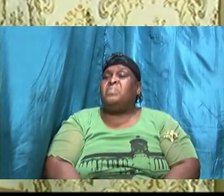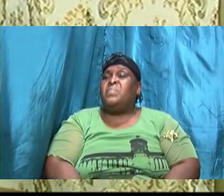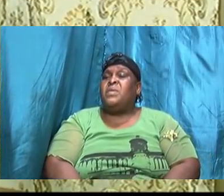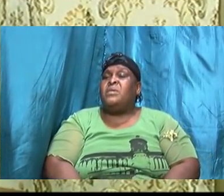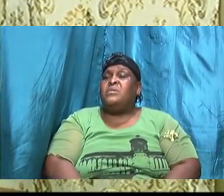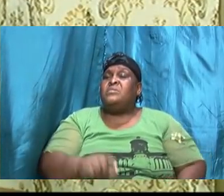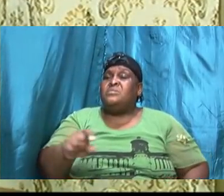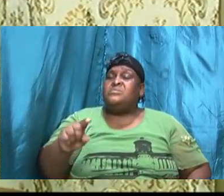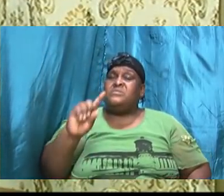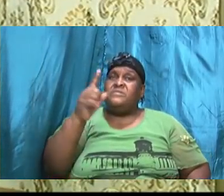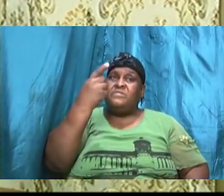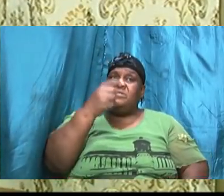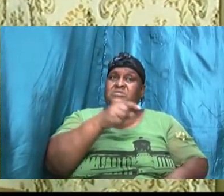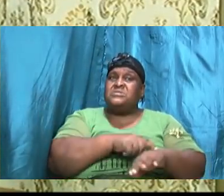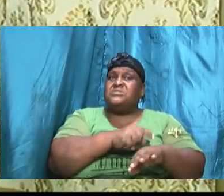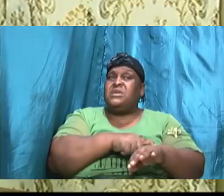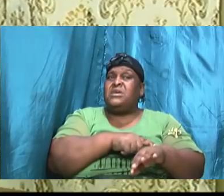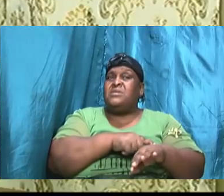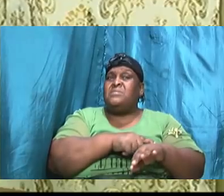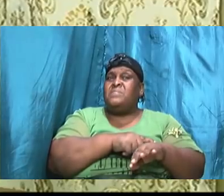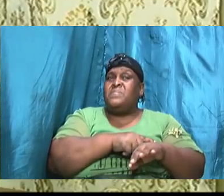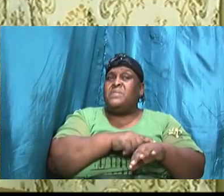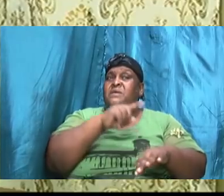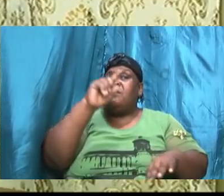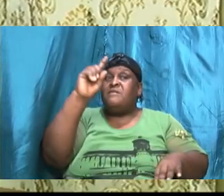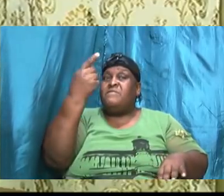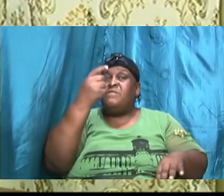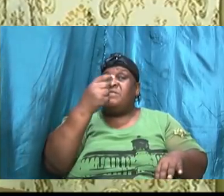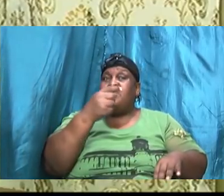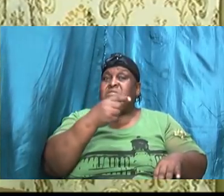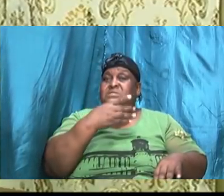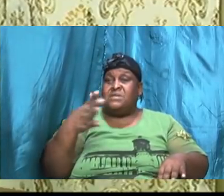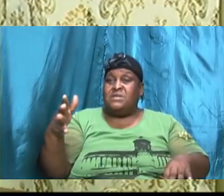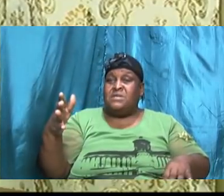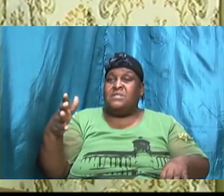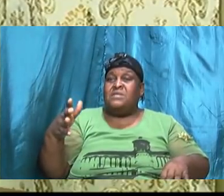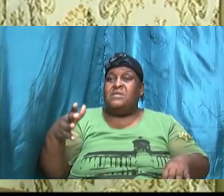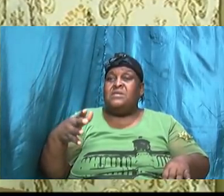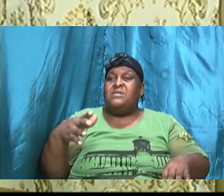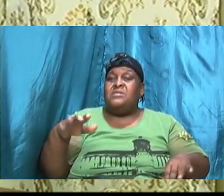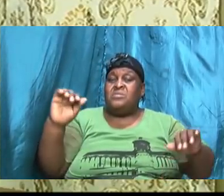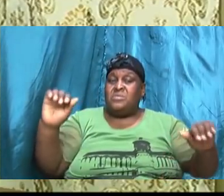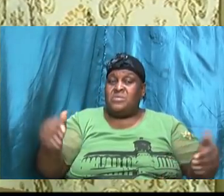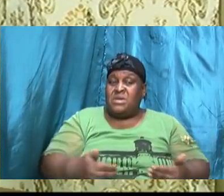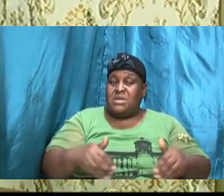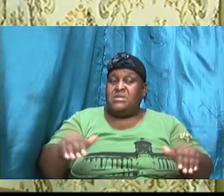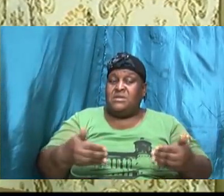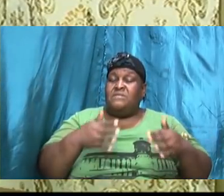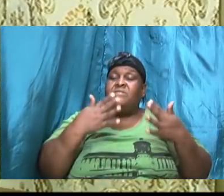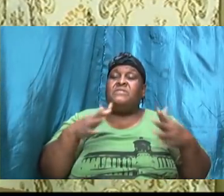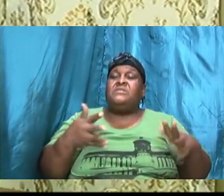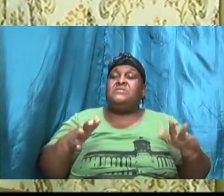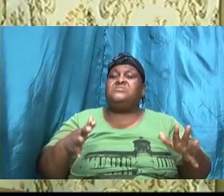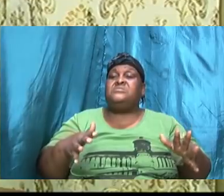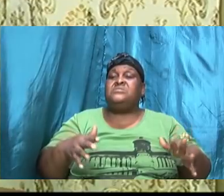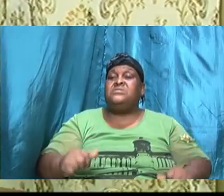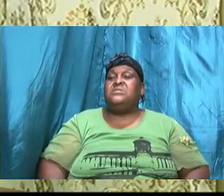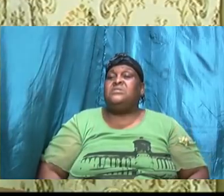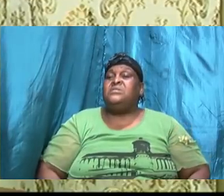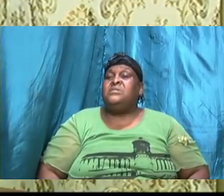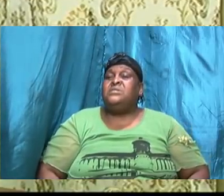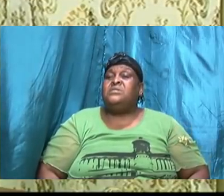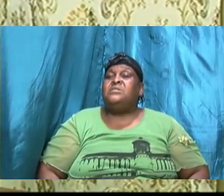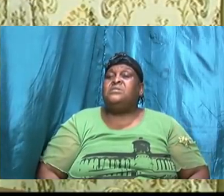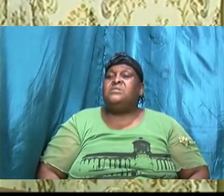this was the first time we're talking and the first thing after greeting, she uttered, there is